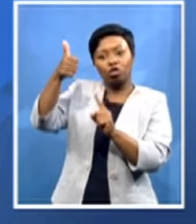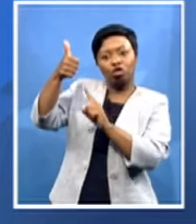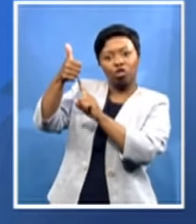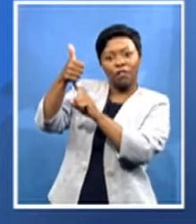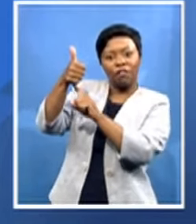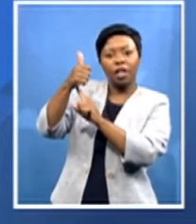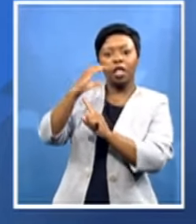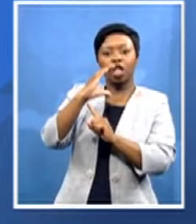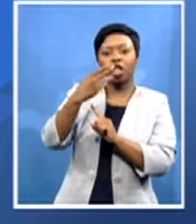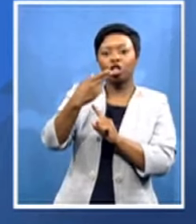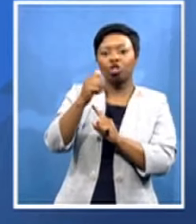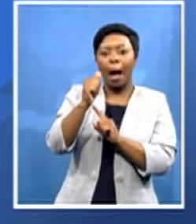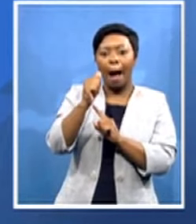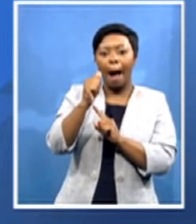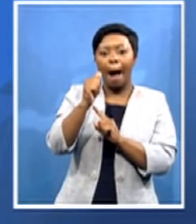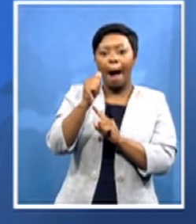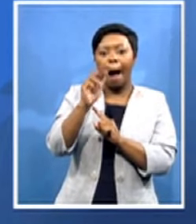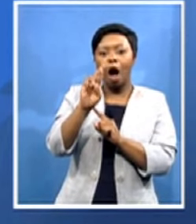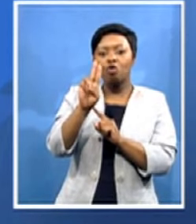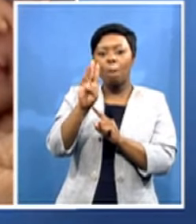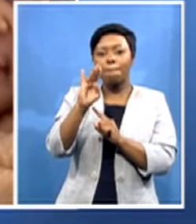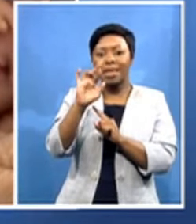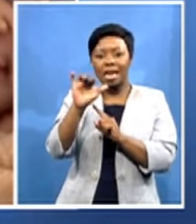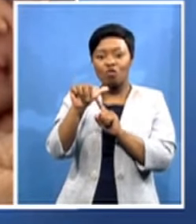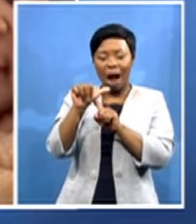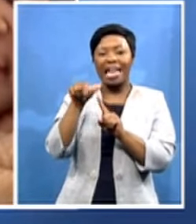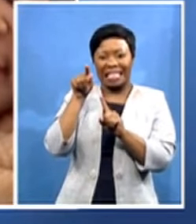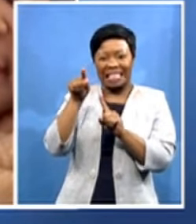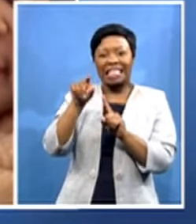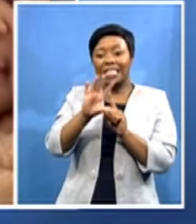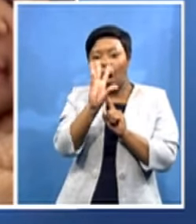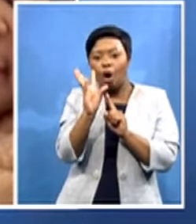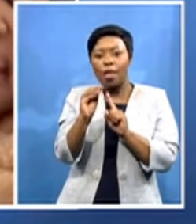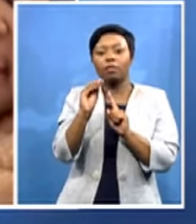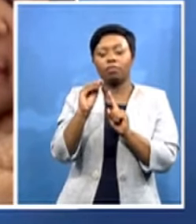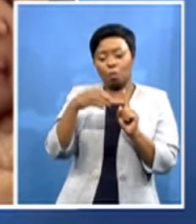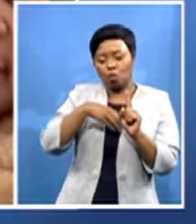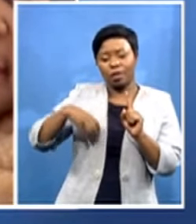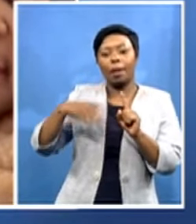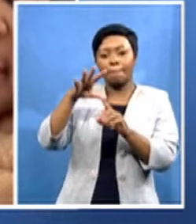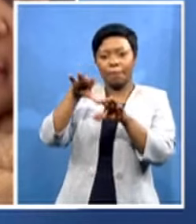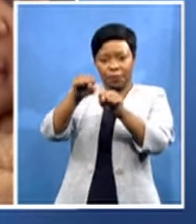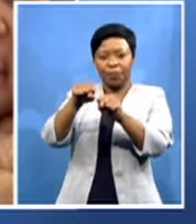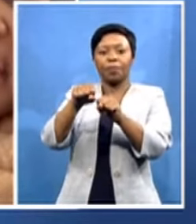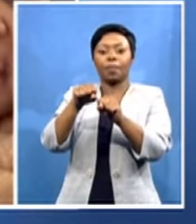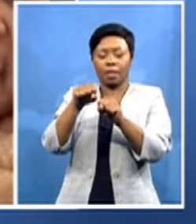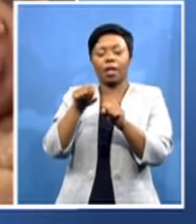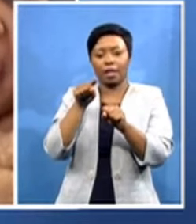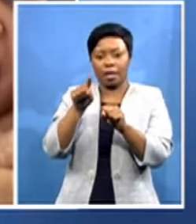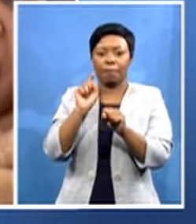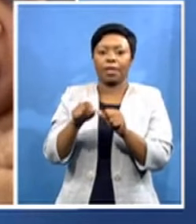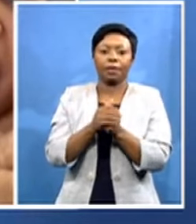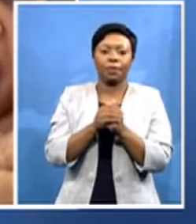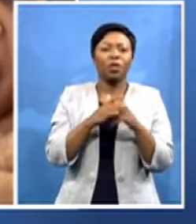president candidate so you cannot at this stage confirm if the northern africa regional caucus has endorsed him